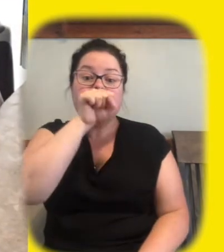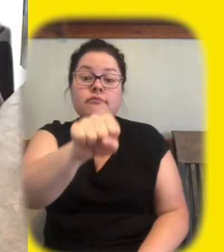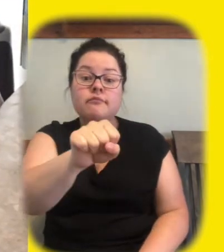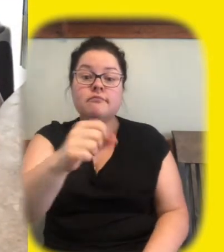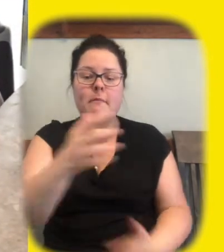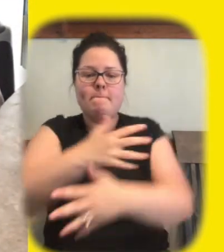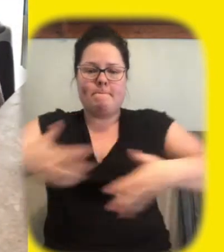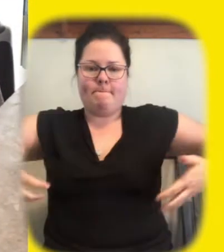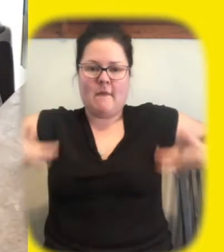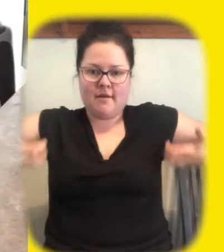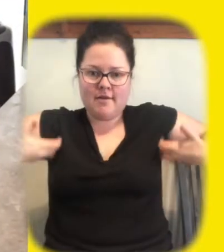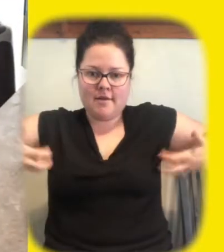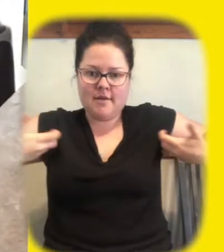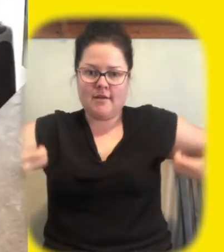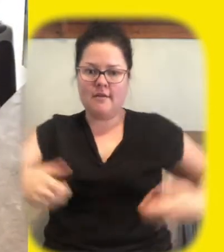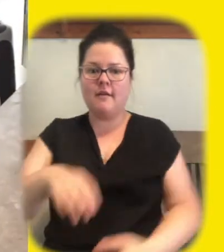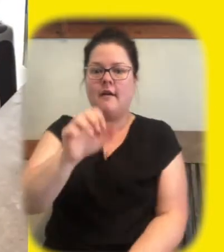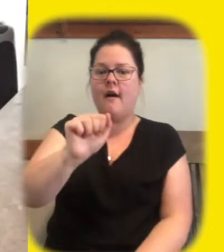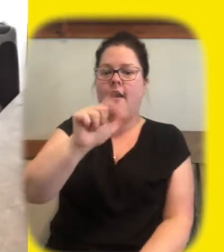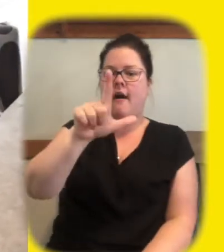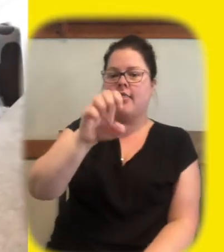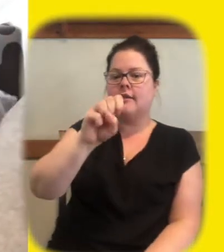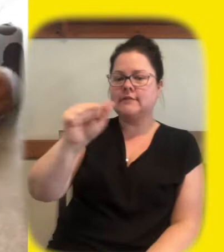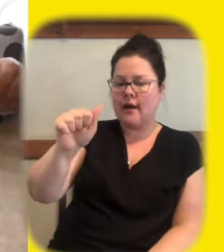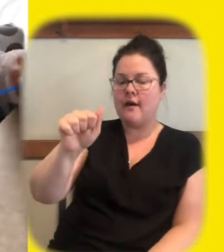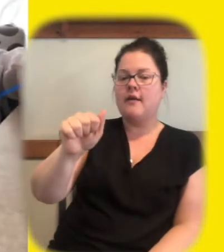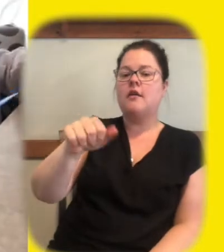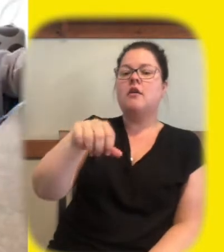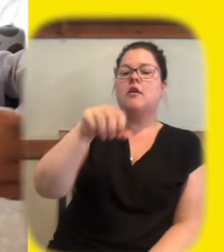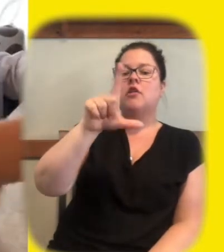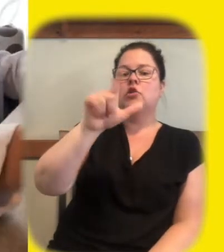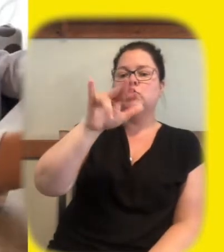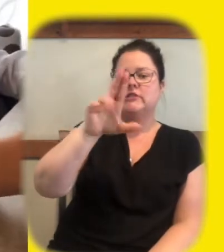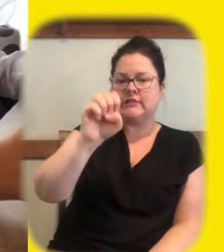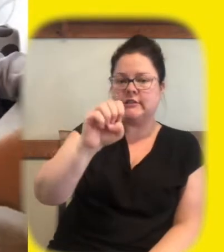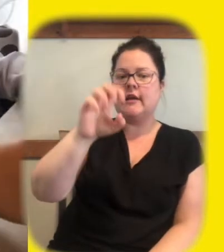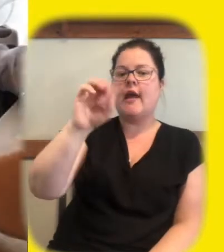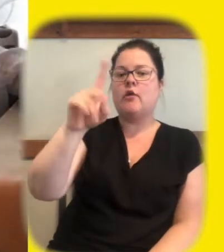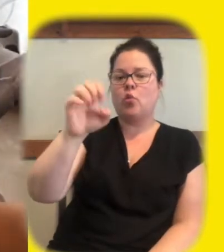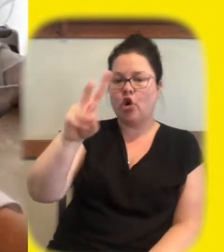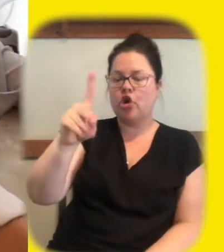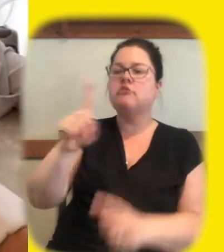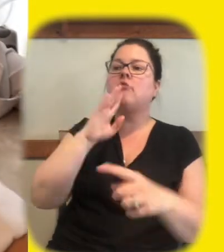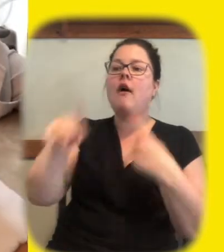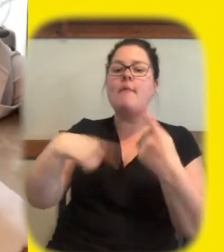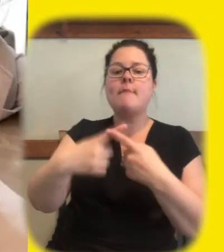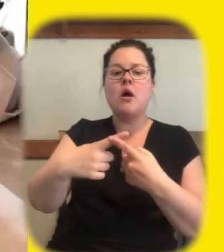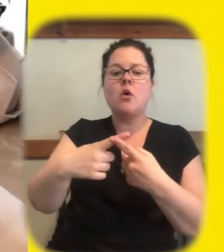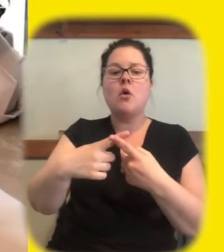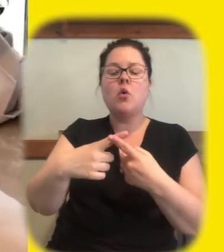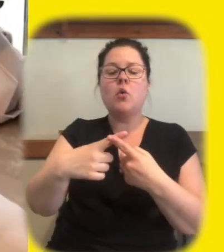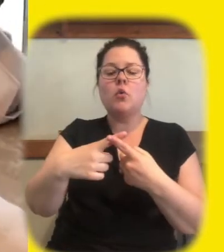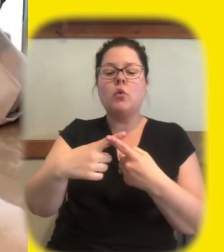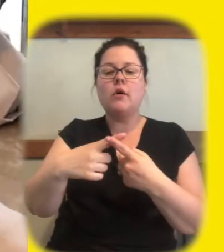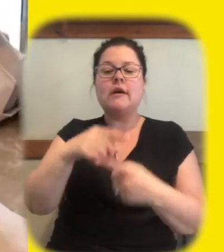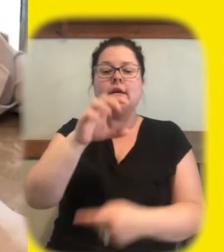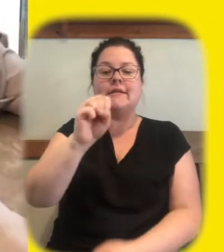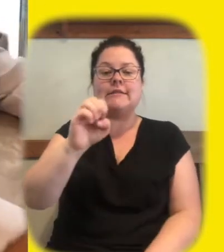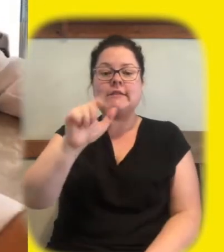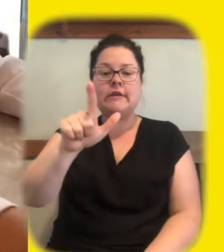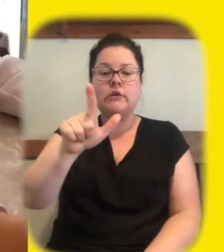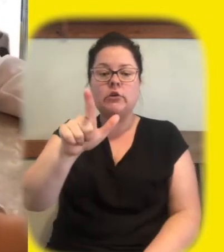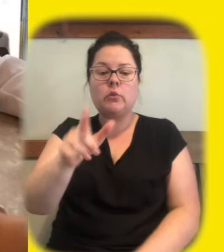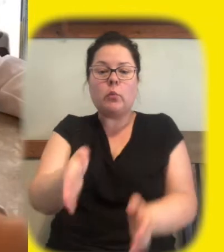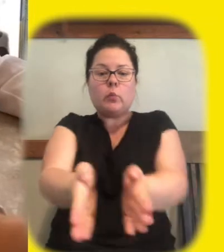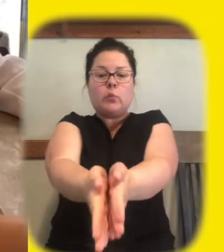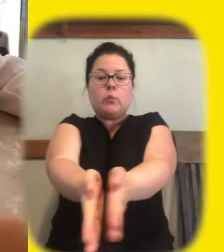monkey and elisa lucy and edward are also talking about um seals and how seals have thick layers of fat as